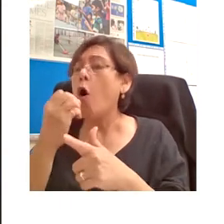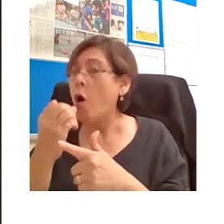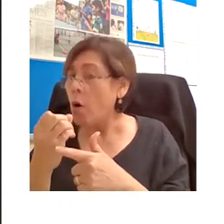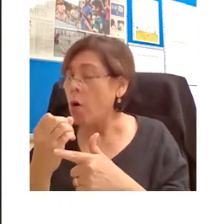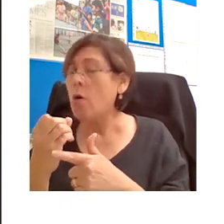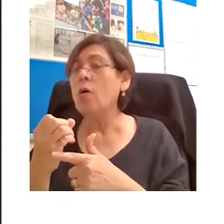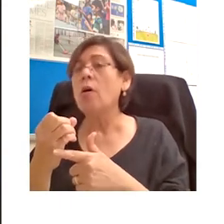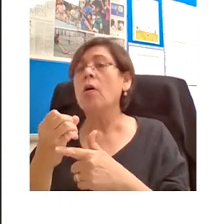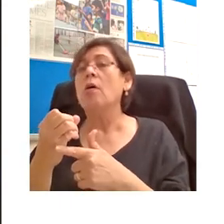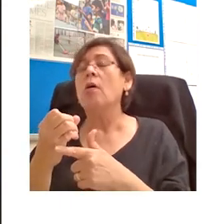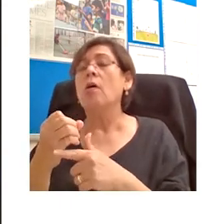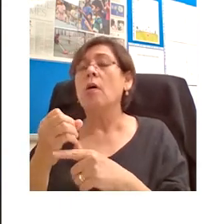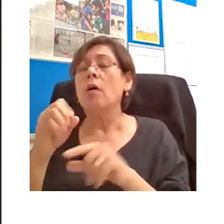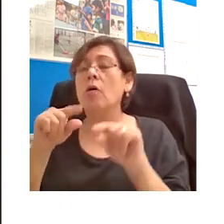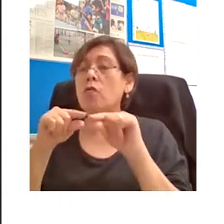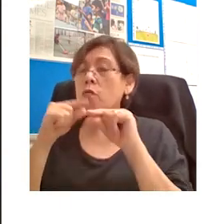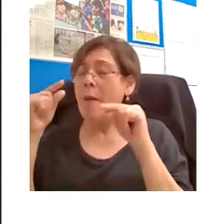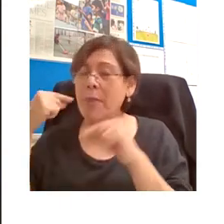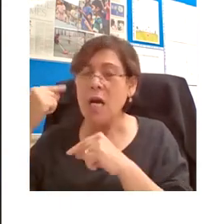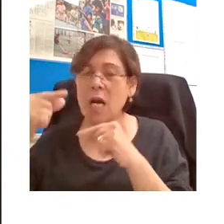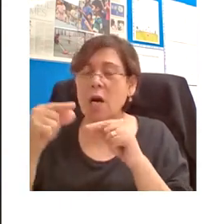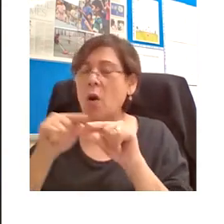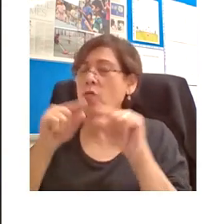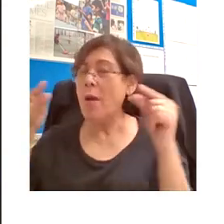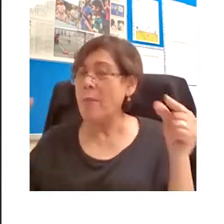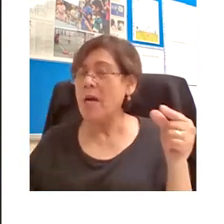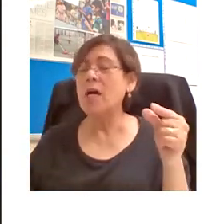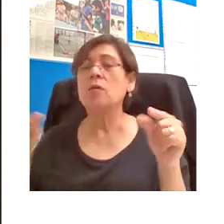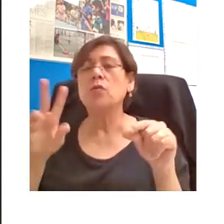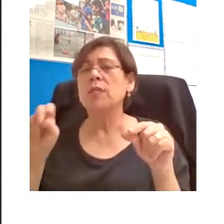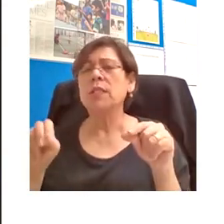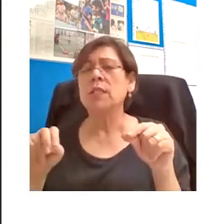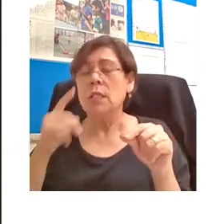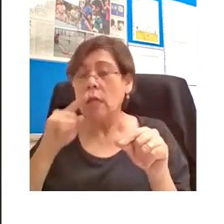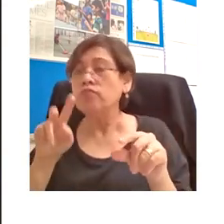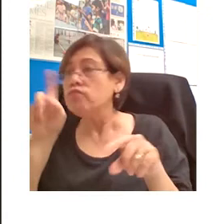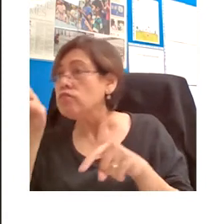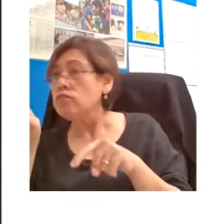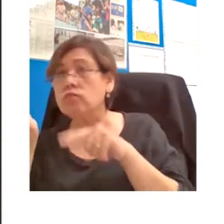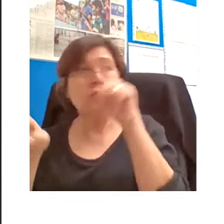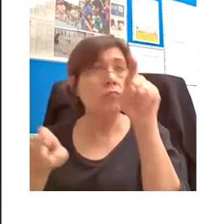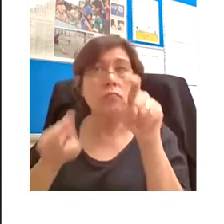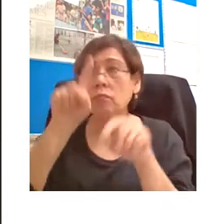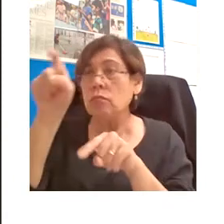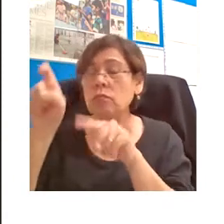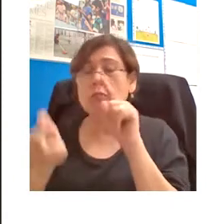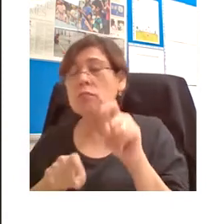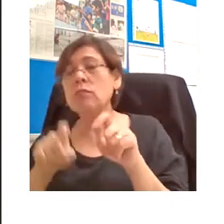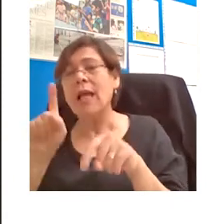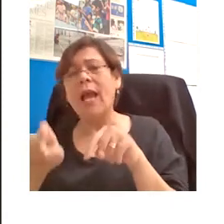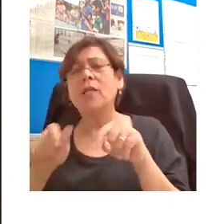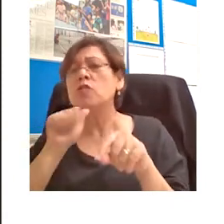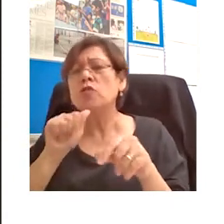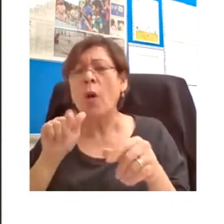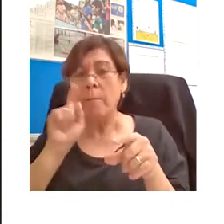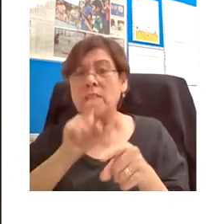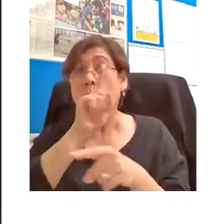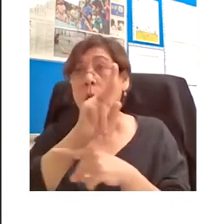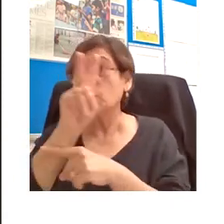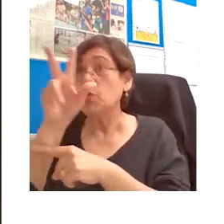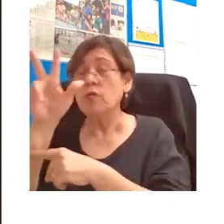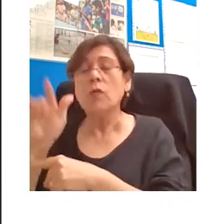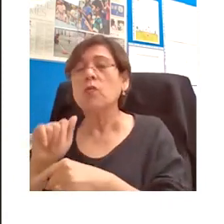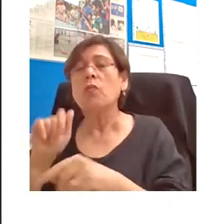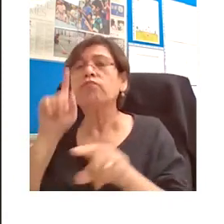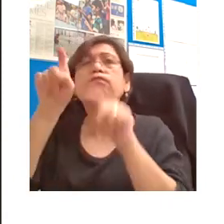one object or image to many other objects or images in no particular fixed order. So the appropriate technology here